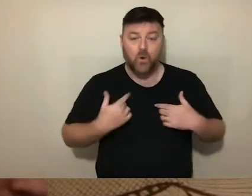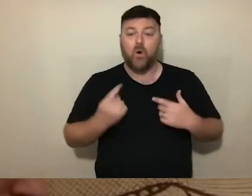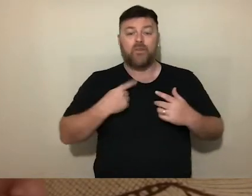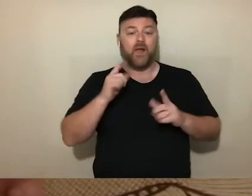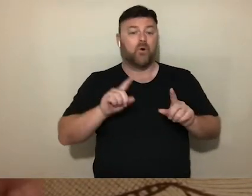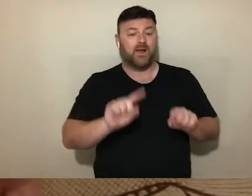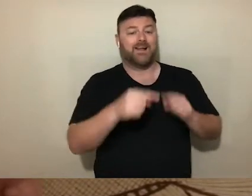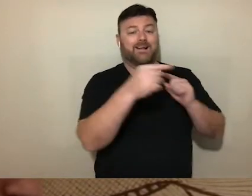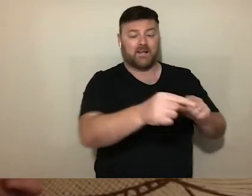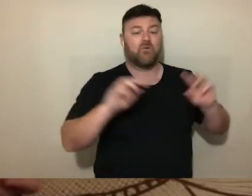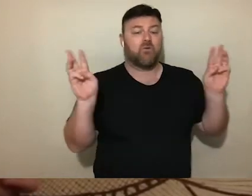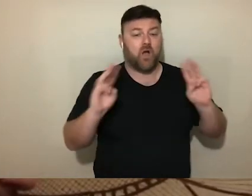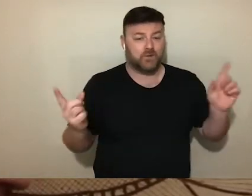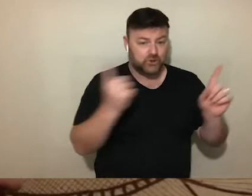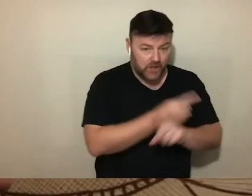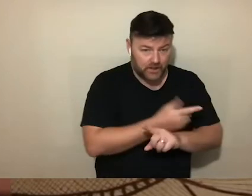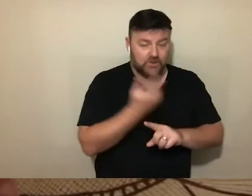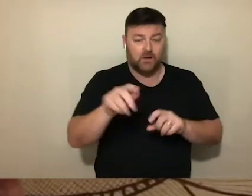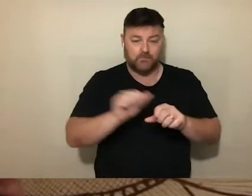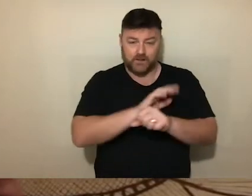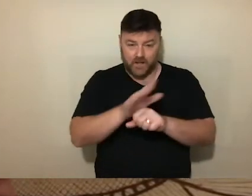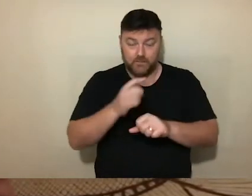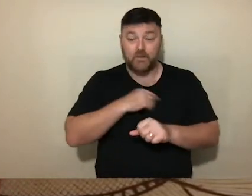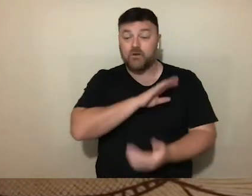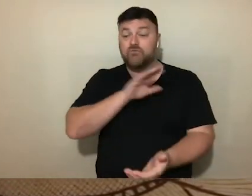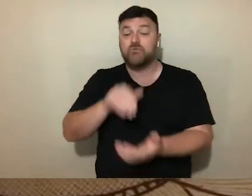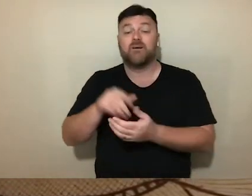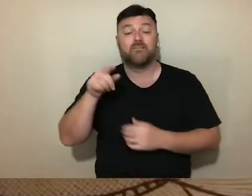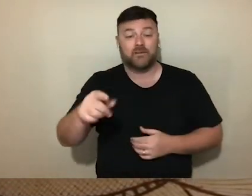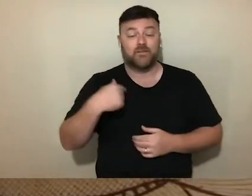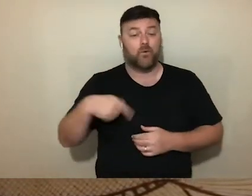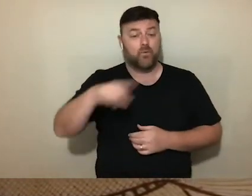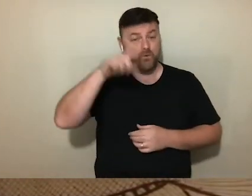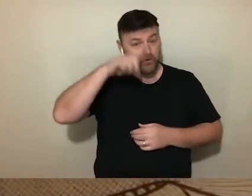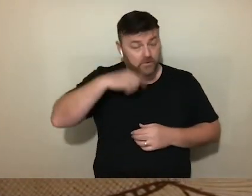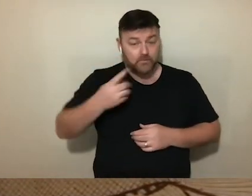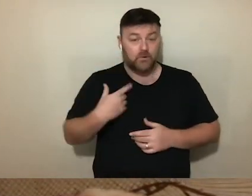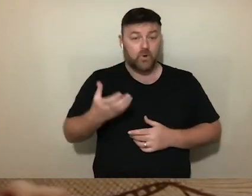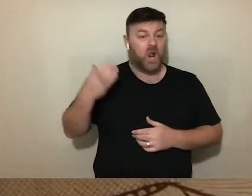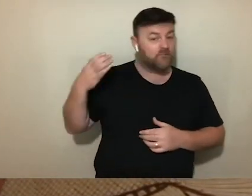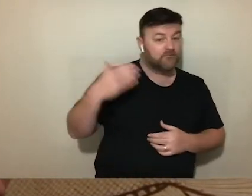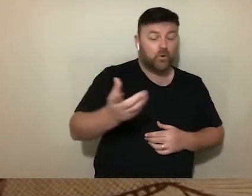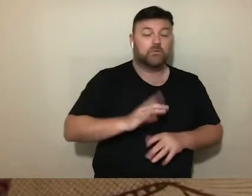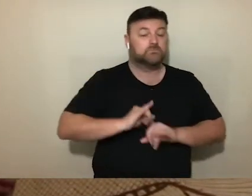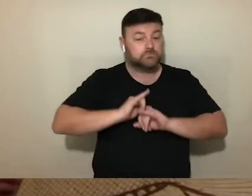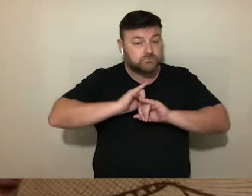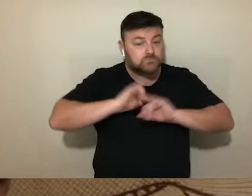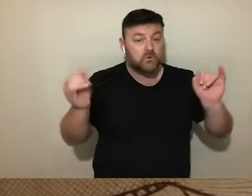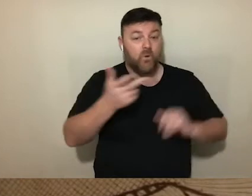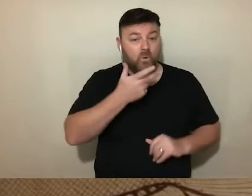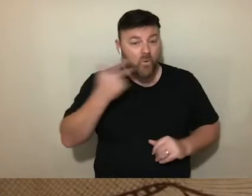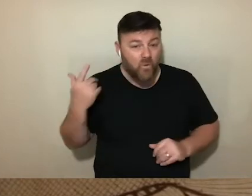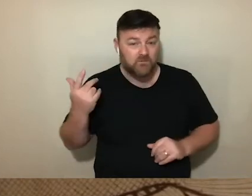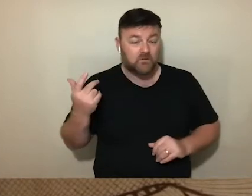epidemics. After their arrival to Greek shores, these people were forced into deplorable living conditions, extreme deprivation,